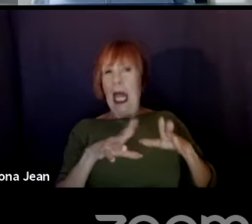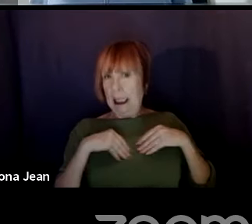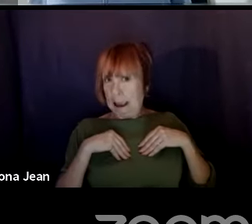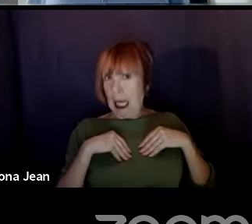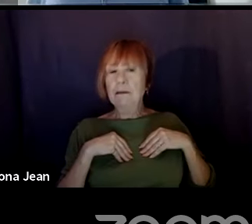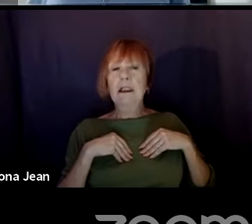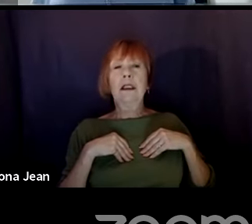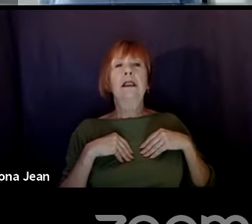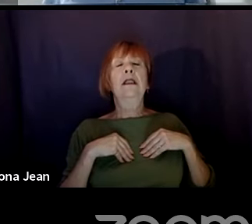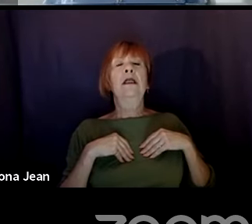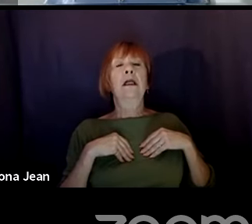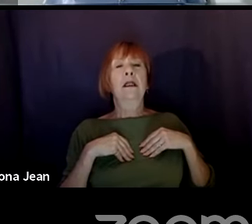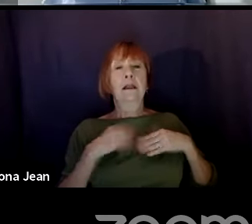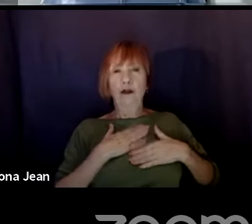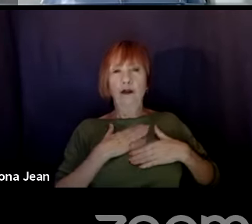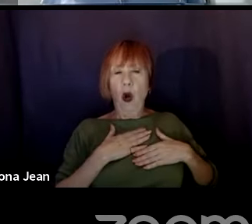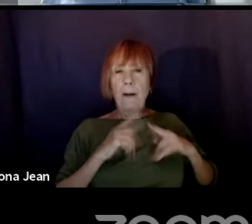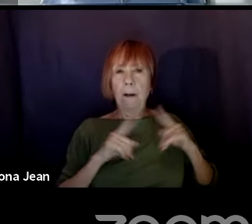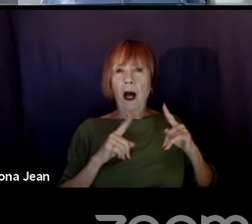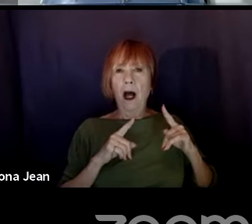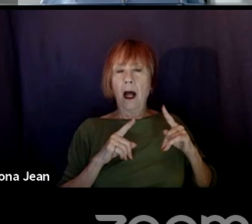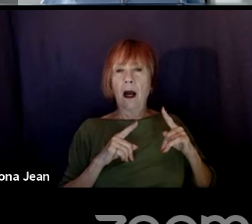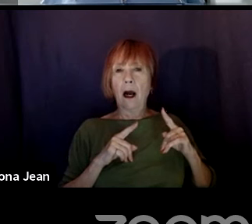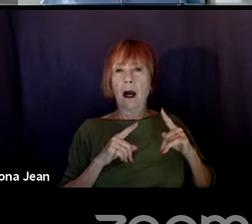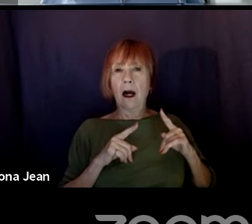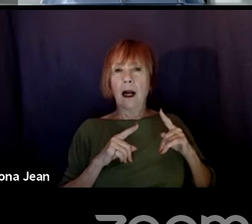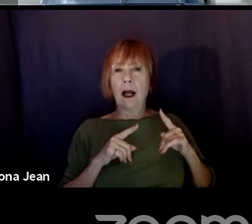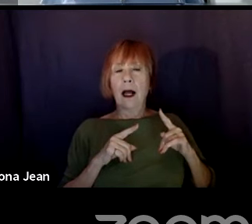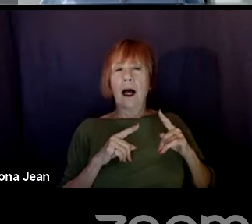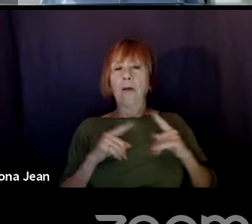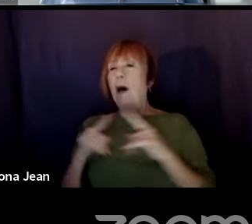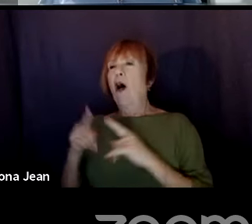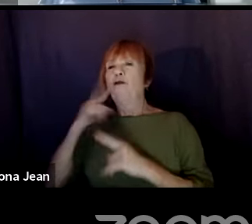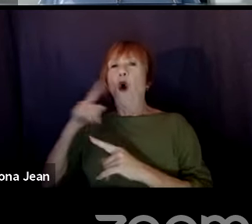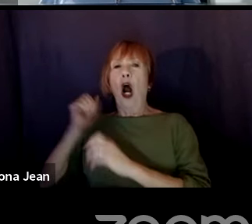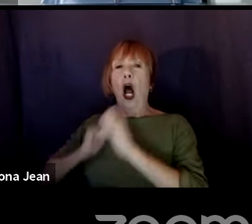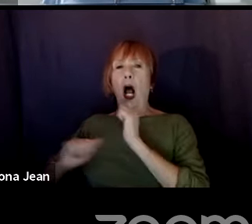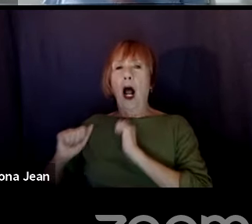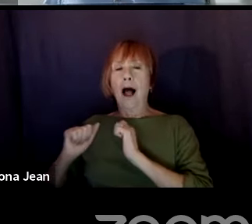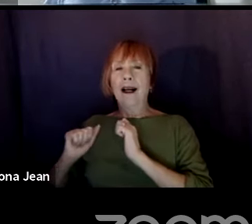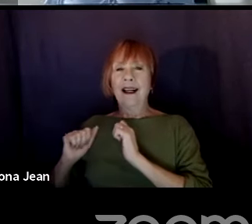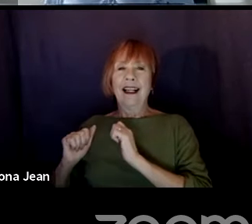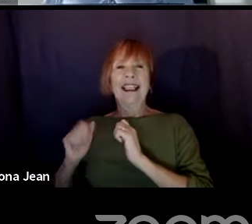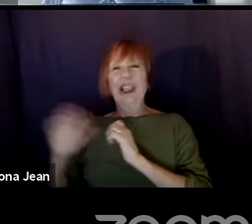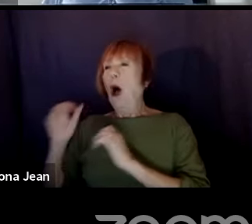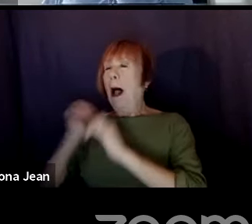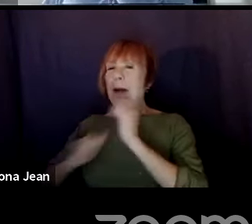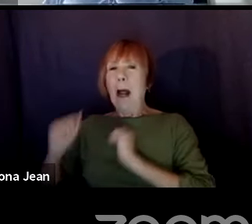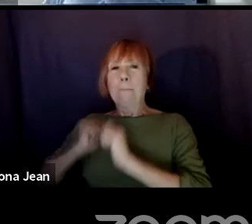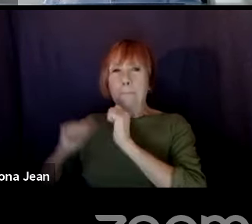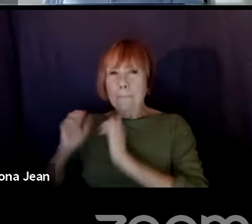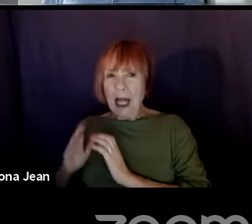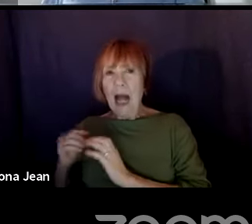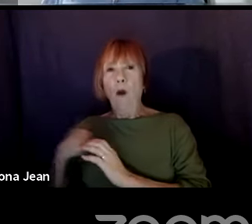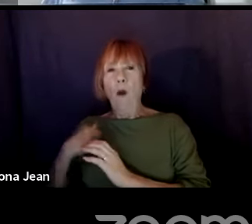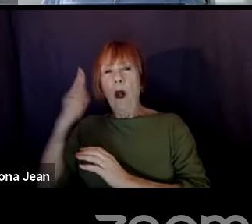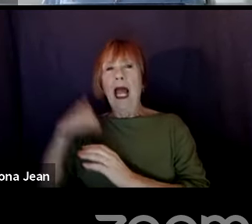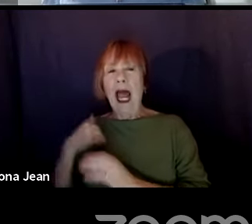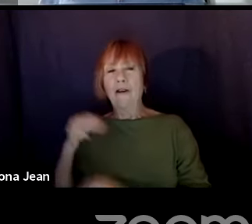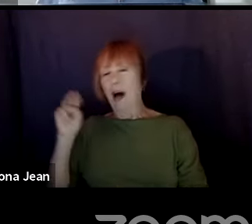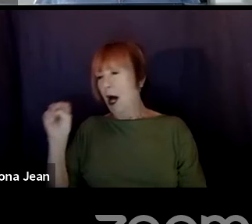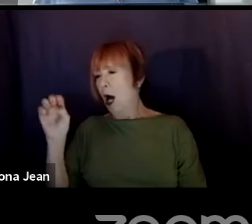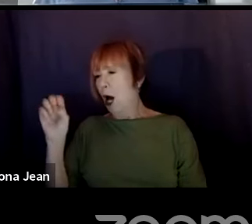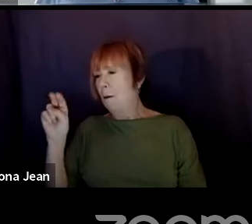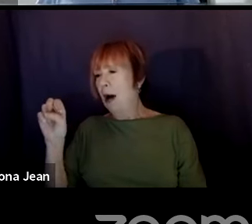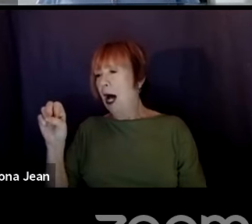playhouse situation. But what about the monologue within a screenplay, the page and a half of